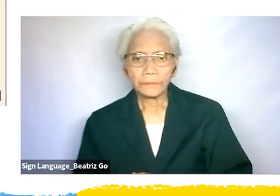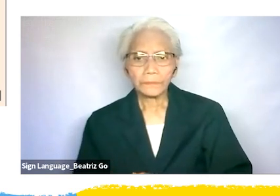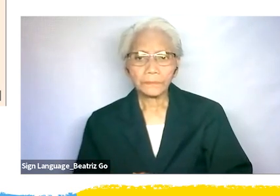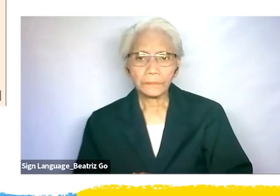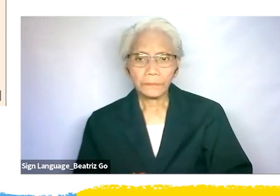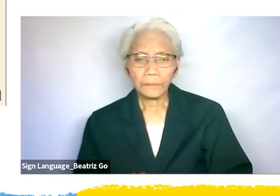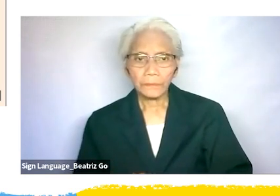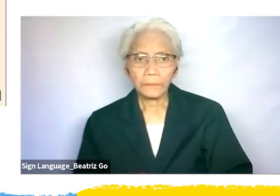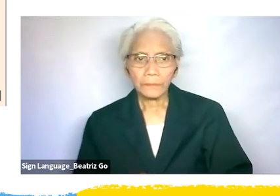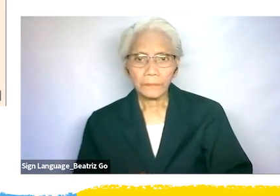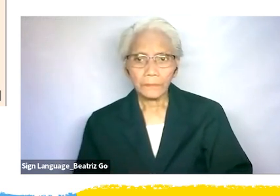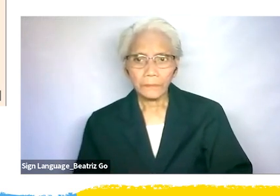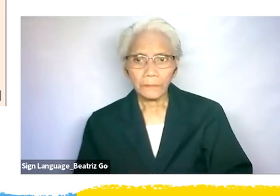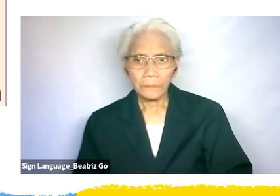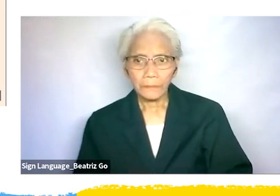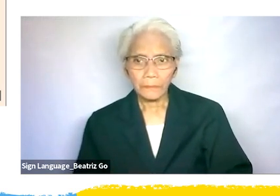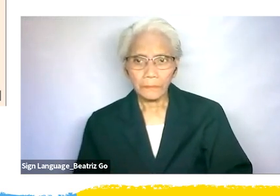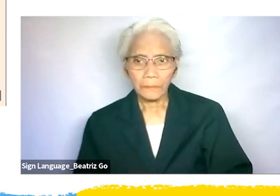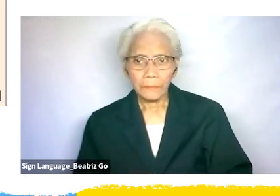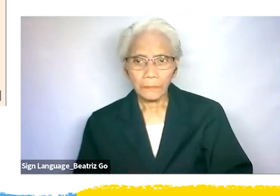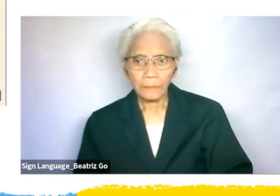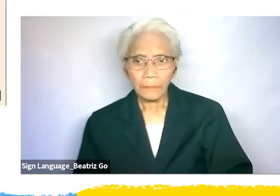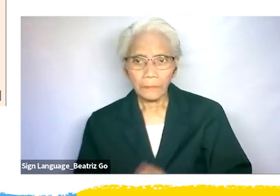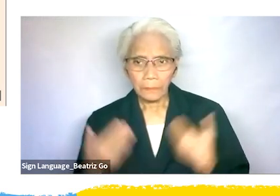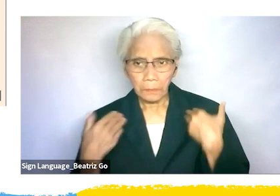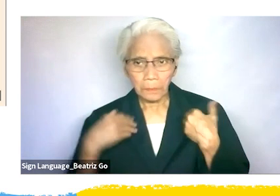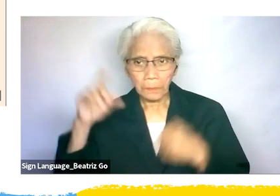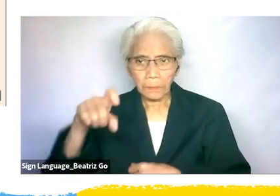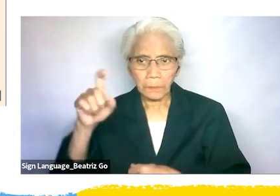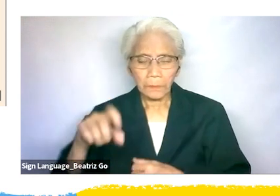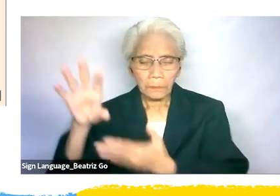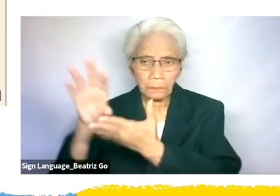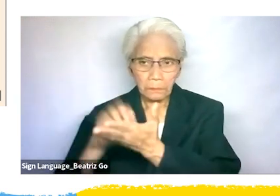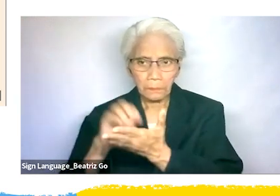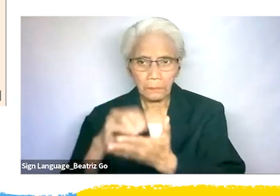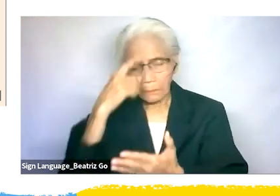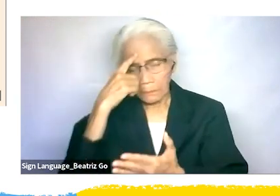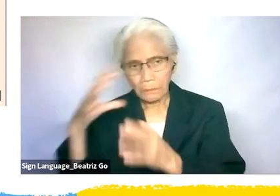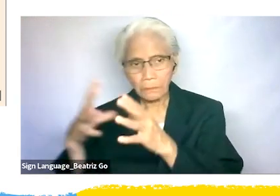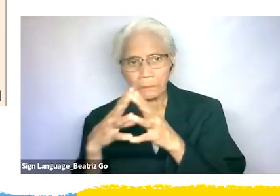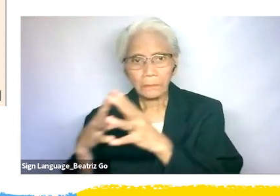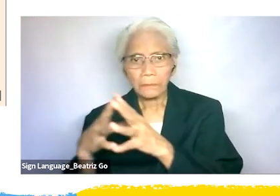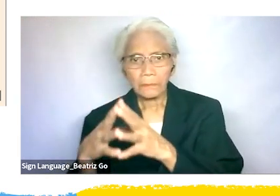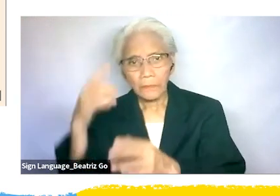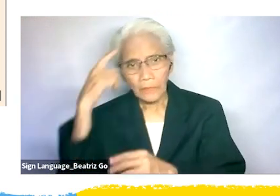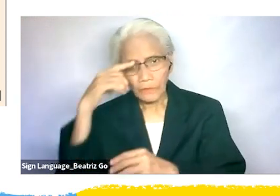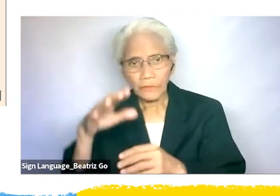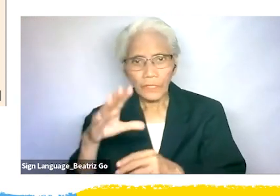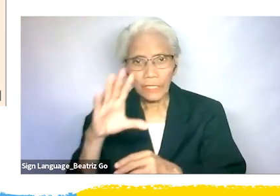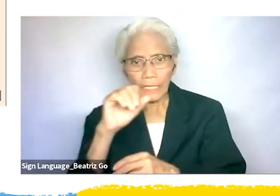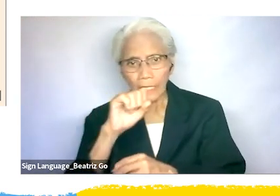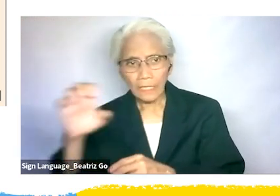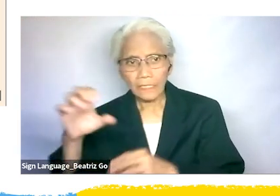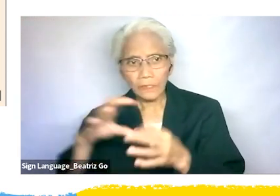There should be a public forum specific for colleagues organized for children and youth who